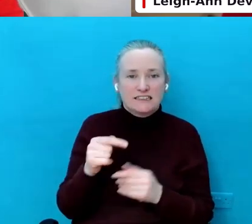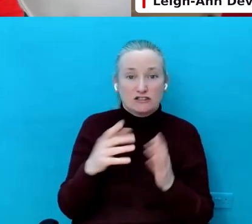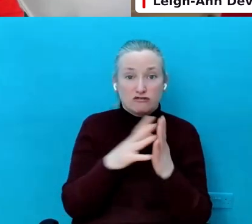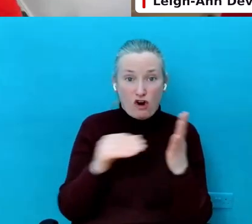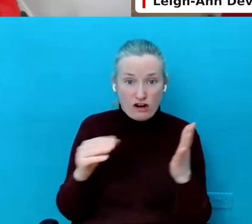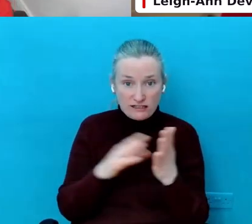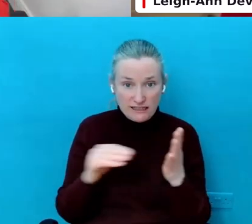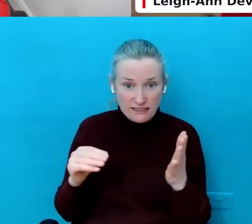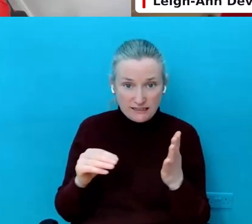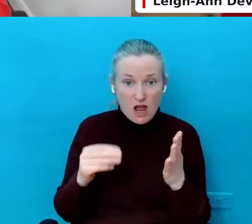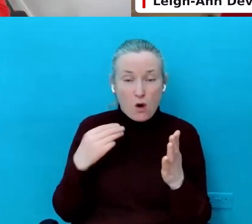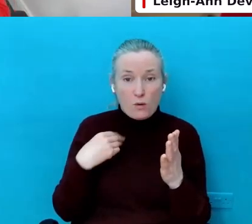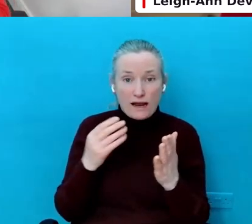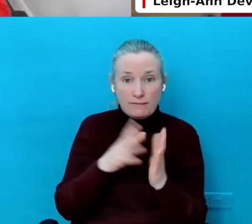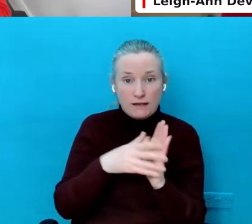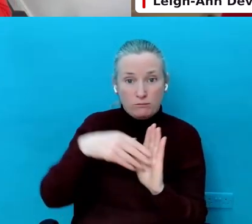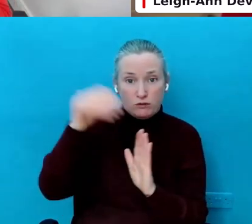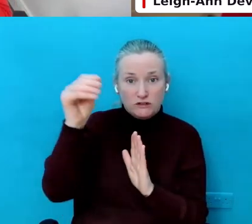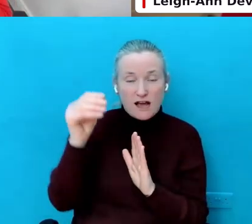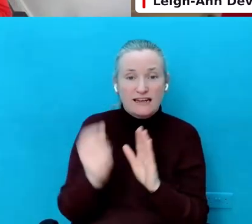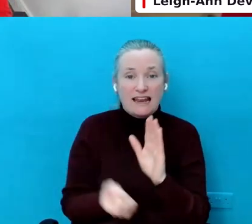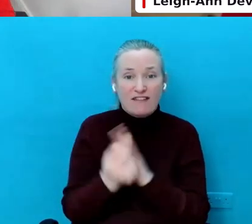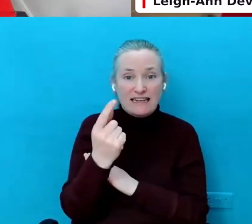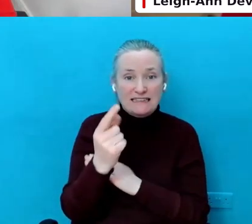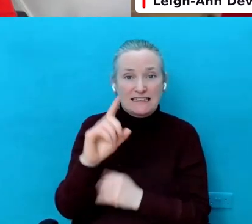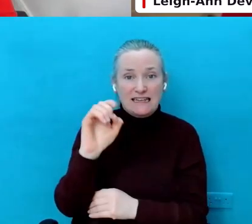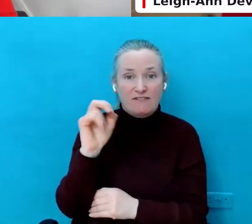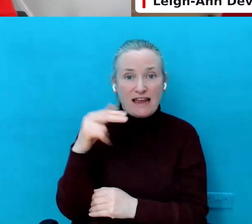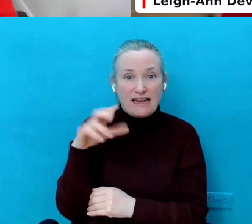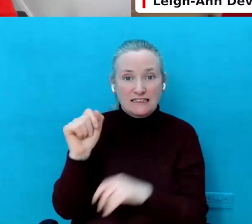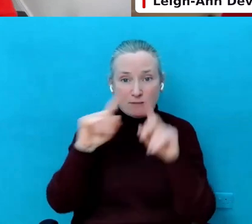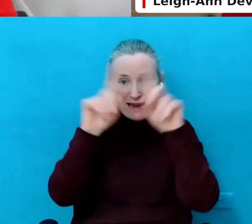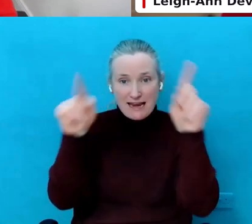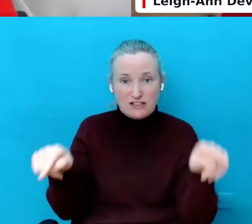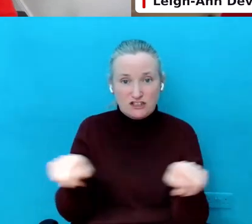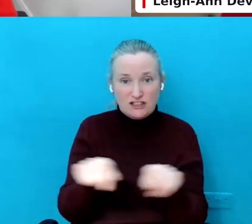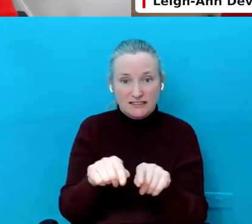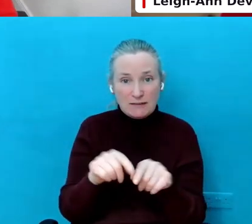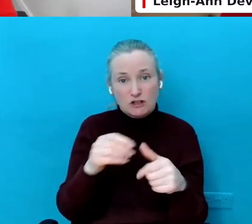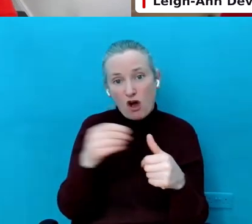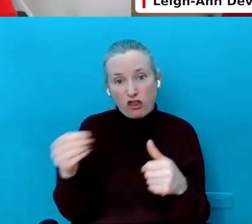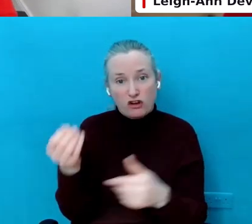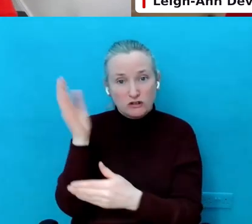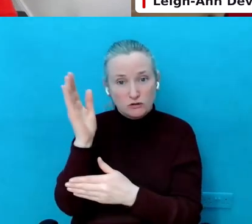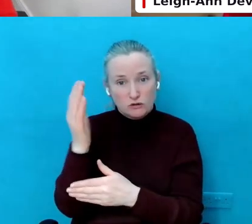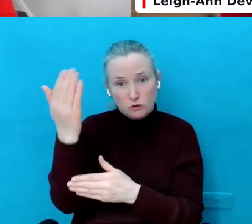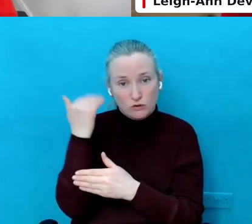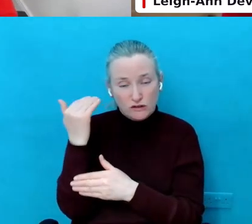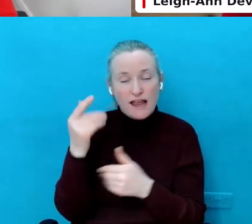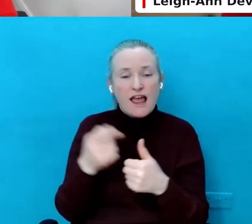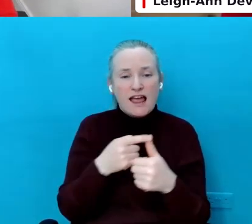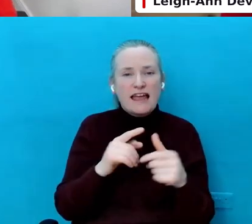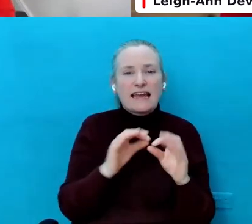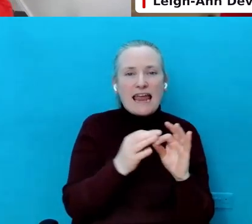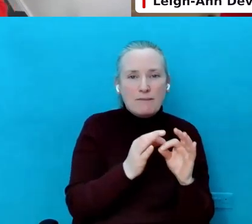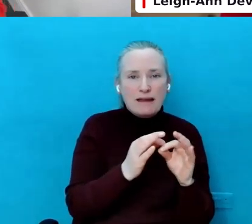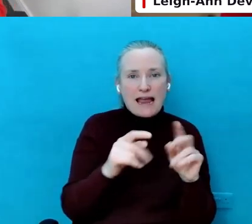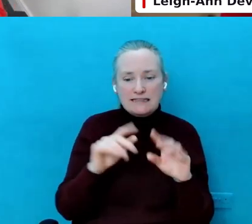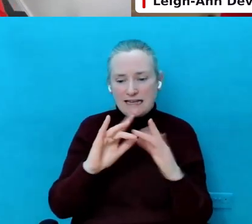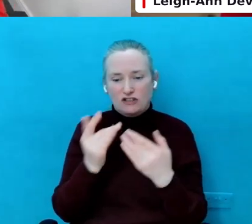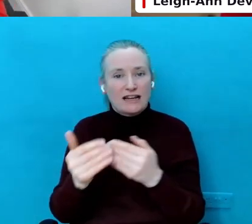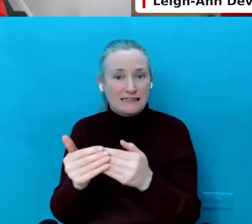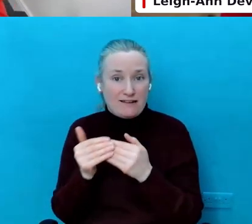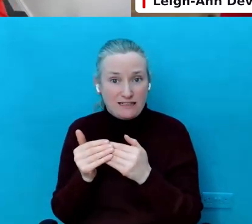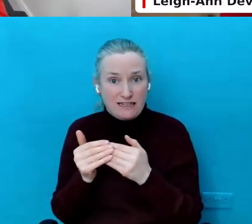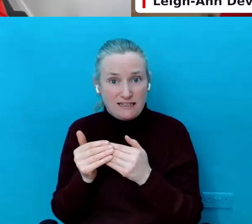And it will be up on the events page, just like the other two previous webinars. Have a look at them. Gaming and Internet Safety. And we will be